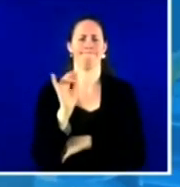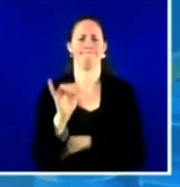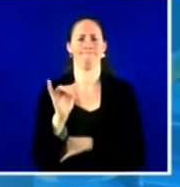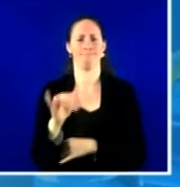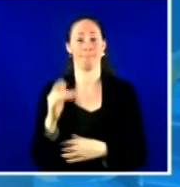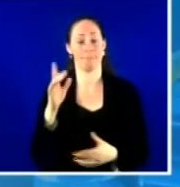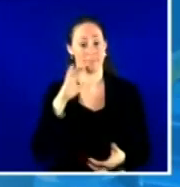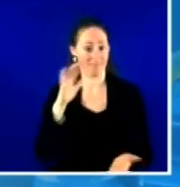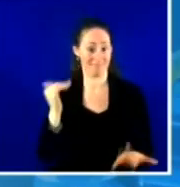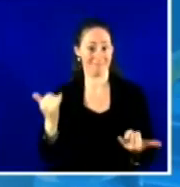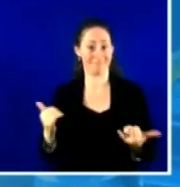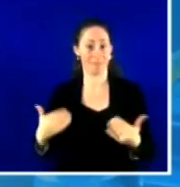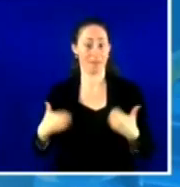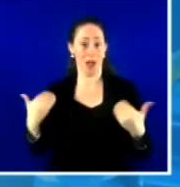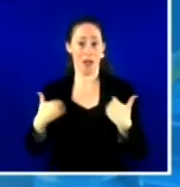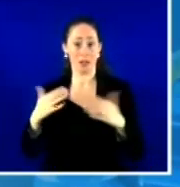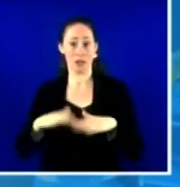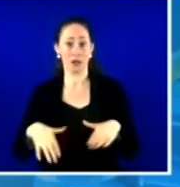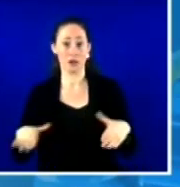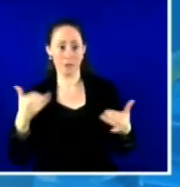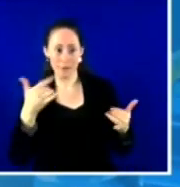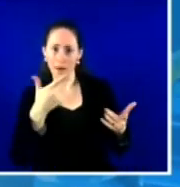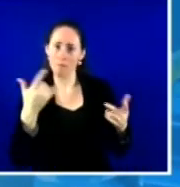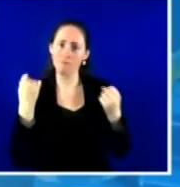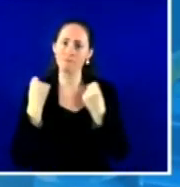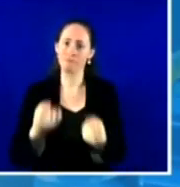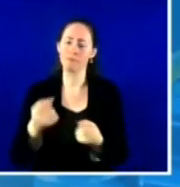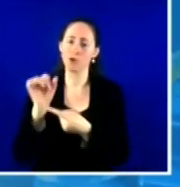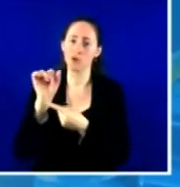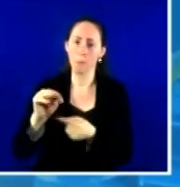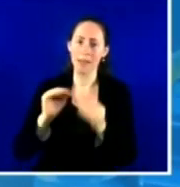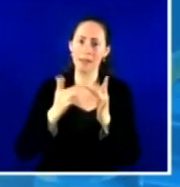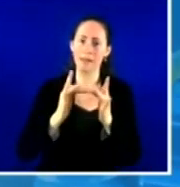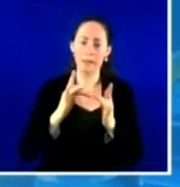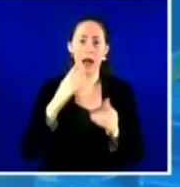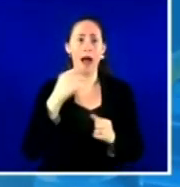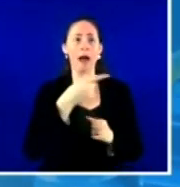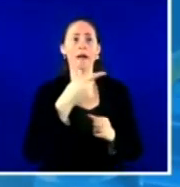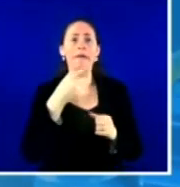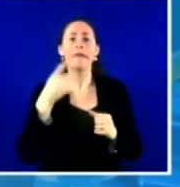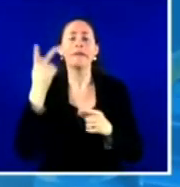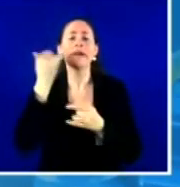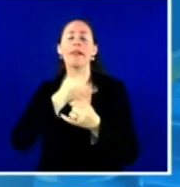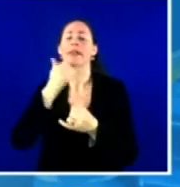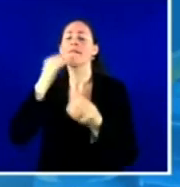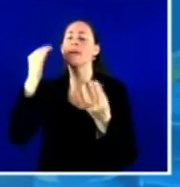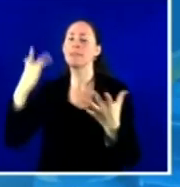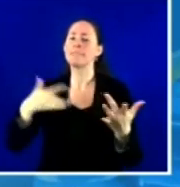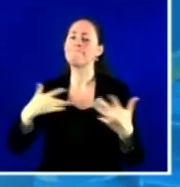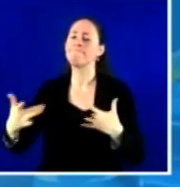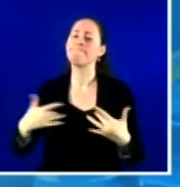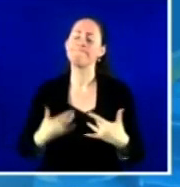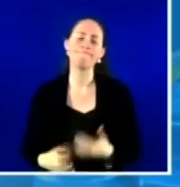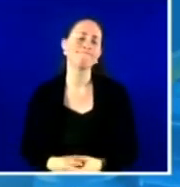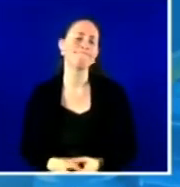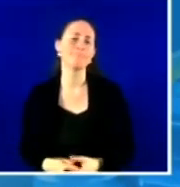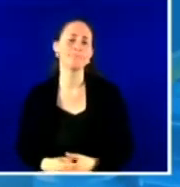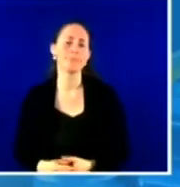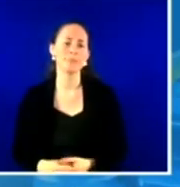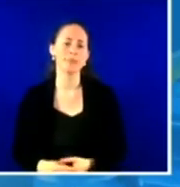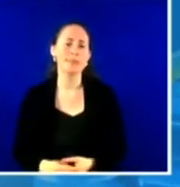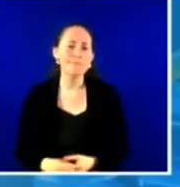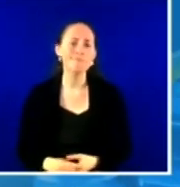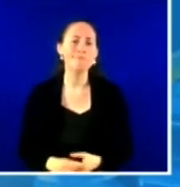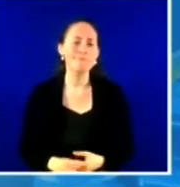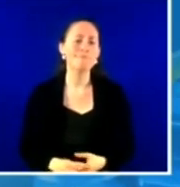but they also see the misinformation there. Great. So I have time for one last question that I have to ask you, since you are the president